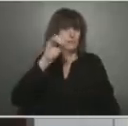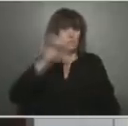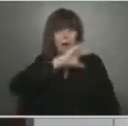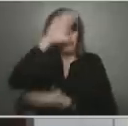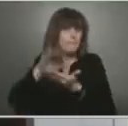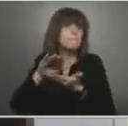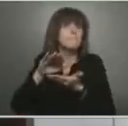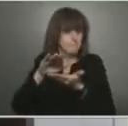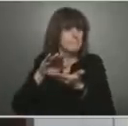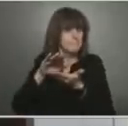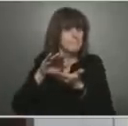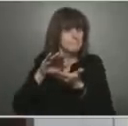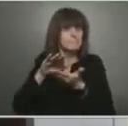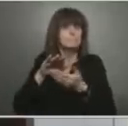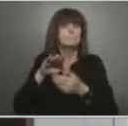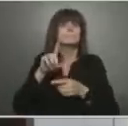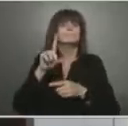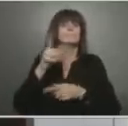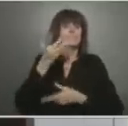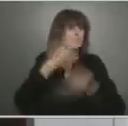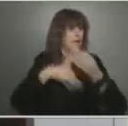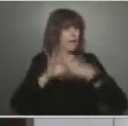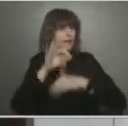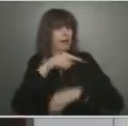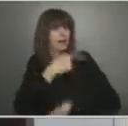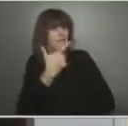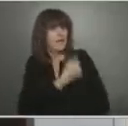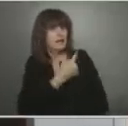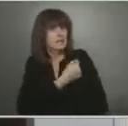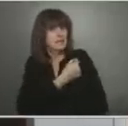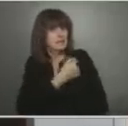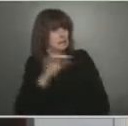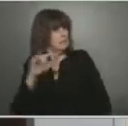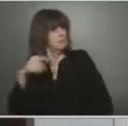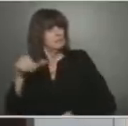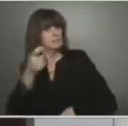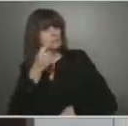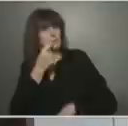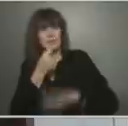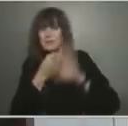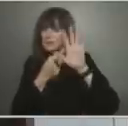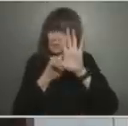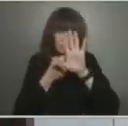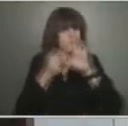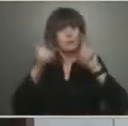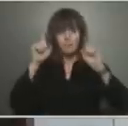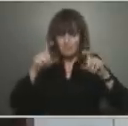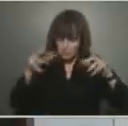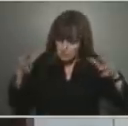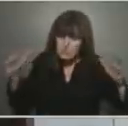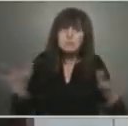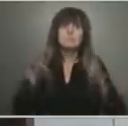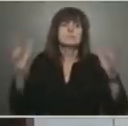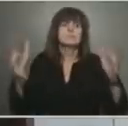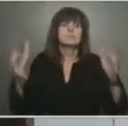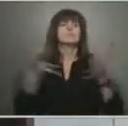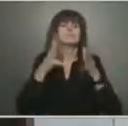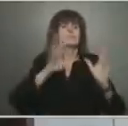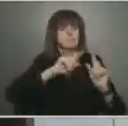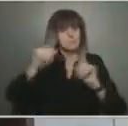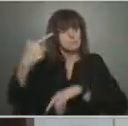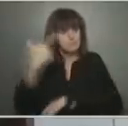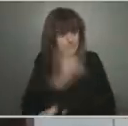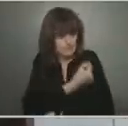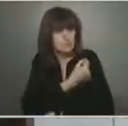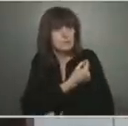for vaccination. We strongly encourage you to get fully vaccinated against COVID-19 as soon as possible to protect yourself, your loved ones,